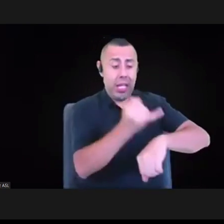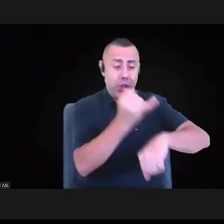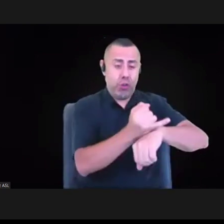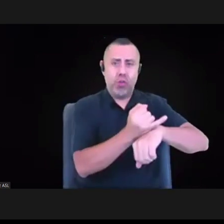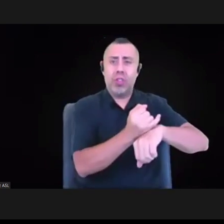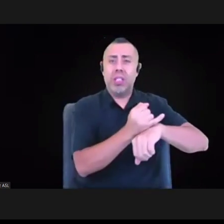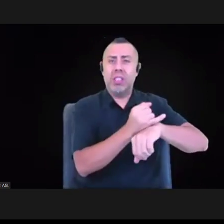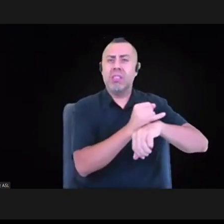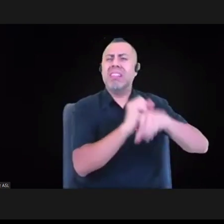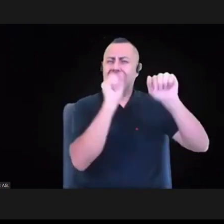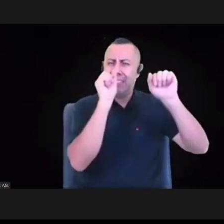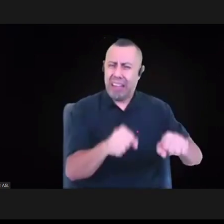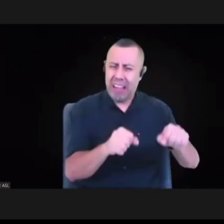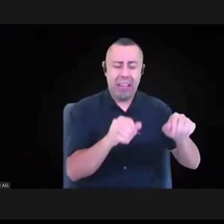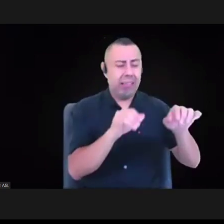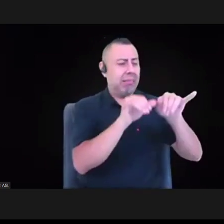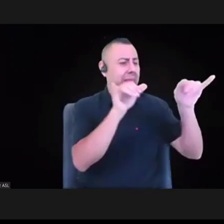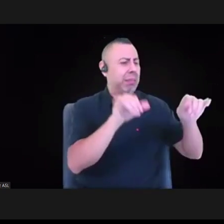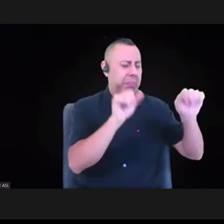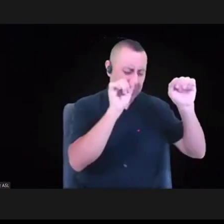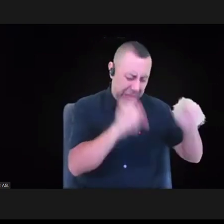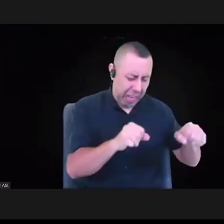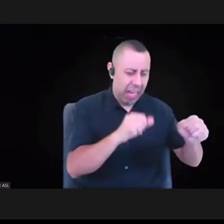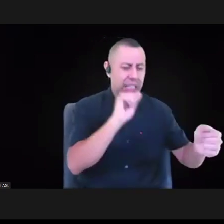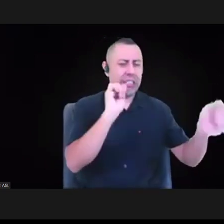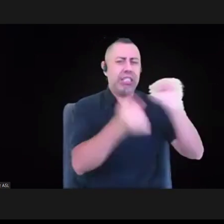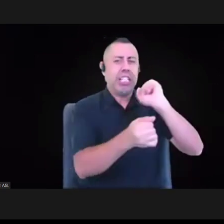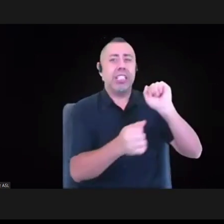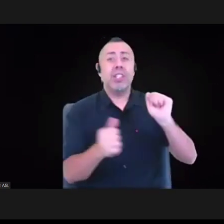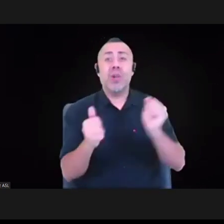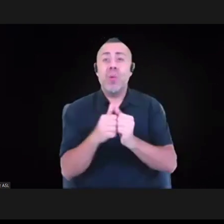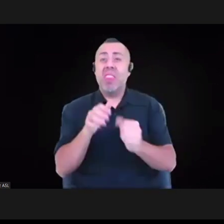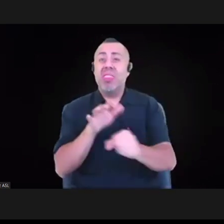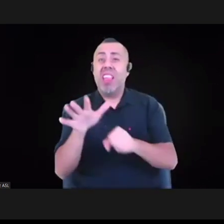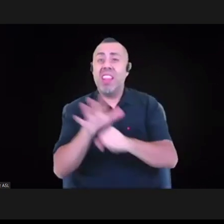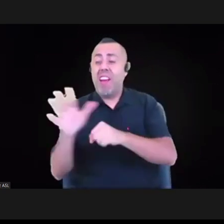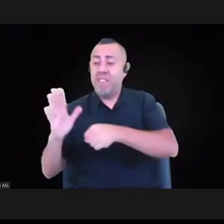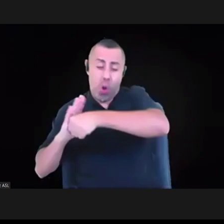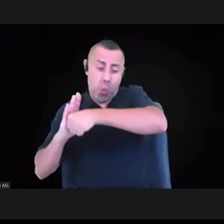So I think those are both things that, that seem like opportunities from, from my vantage.